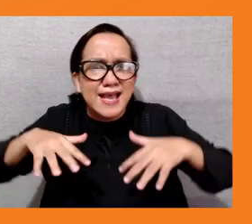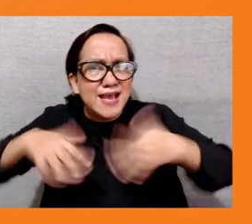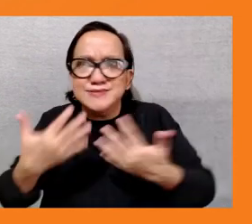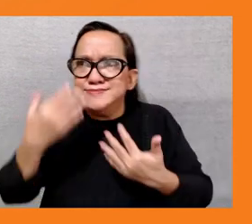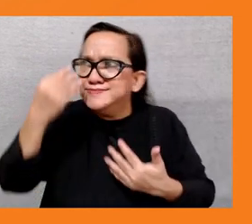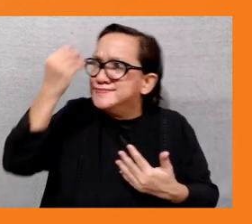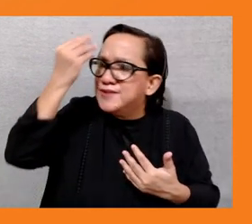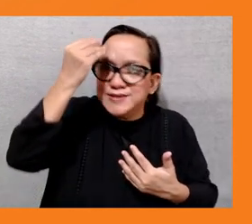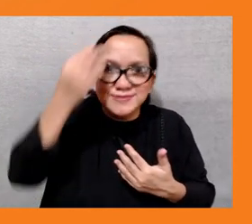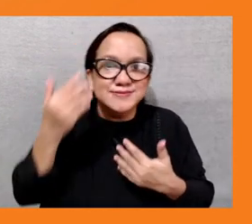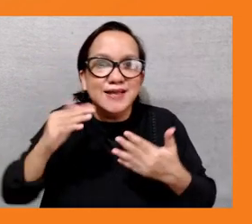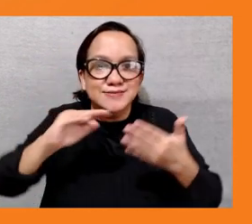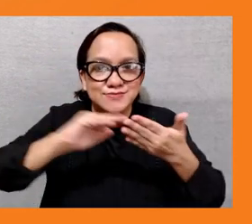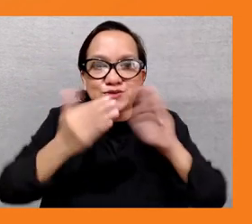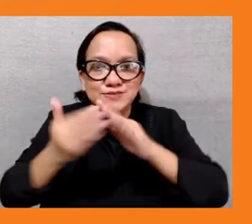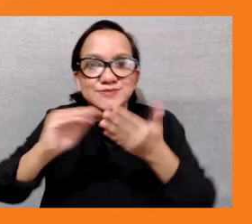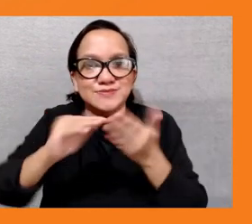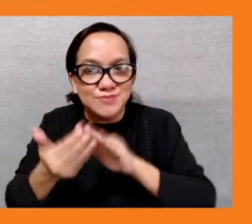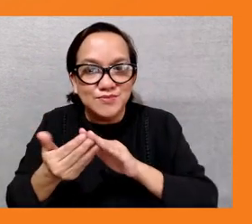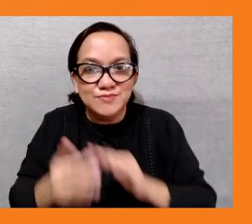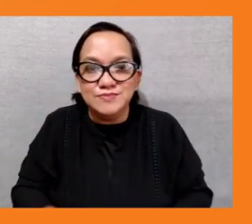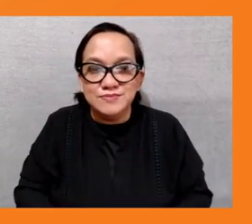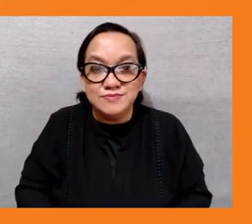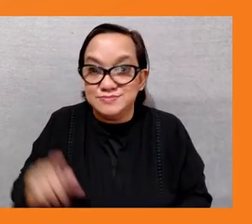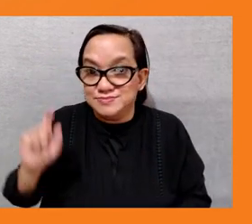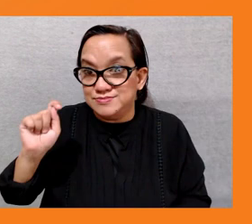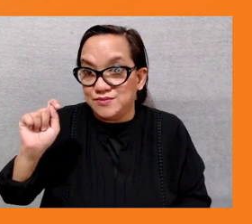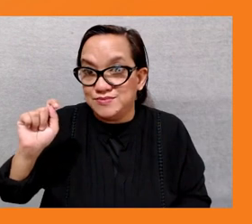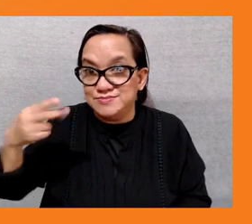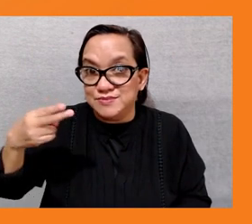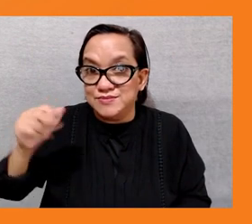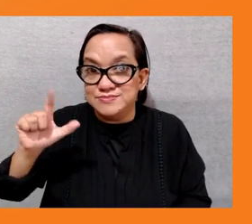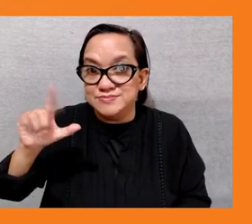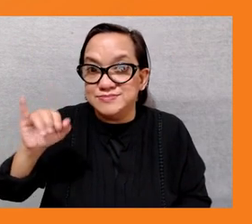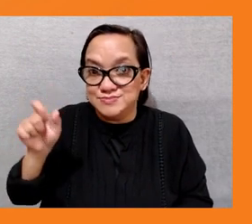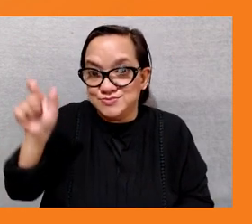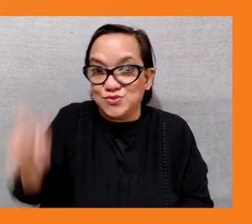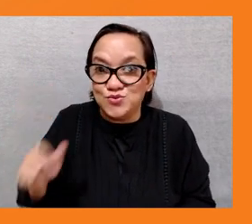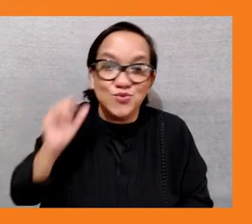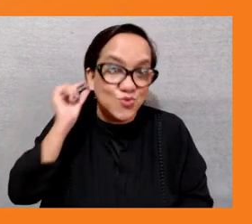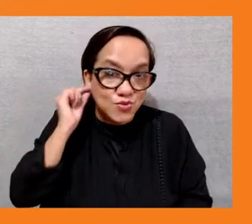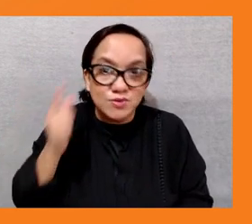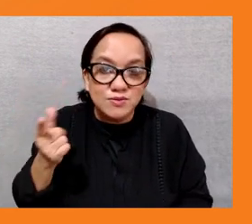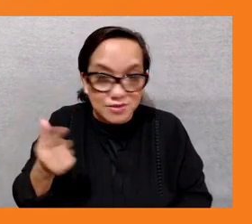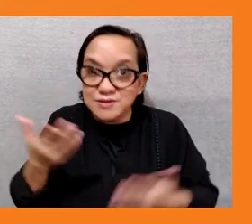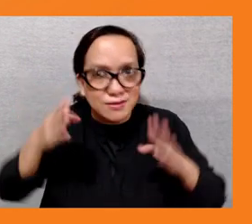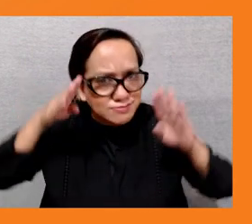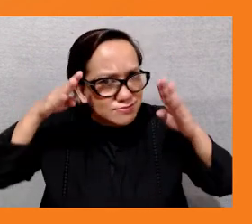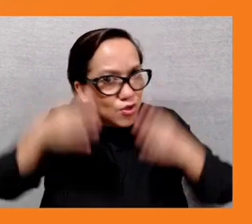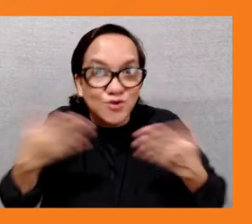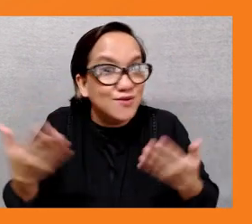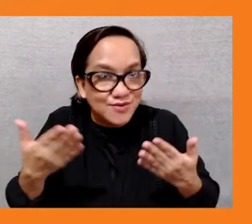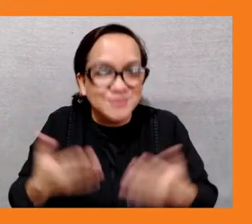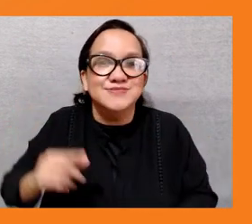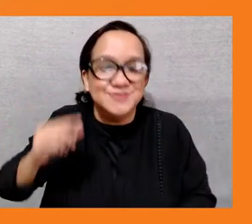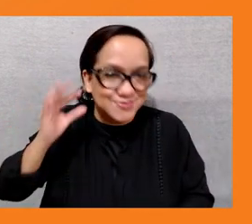talia's discussion of how the role of gender is very important to consider and and the young people uh and young